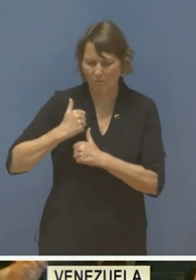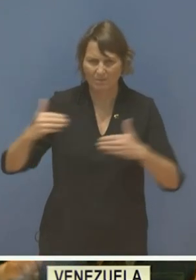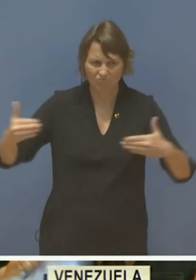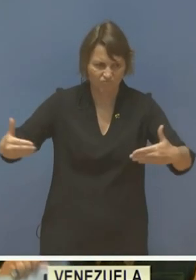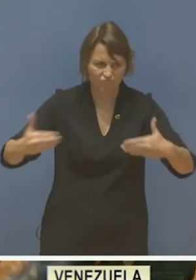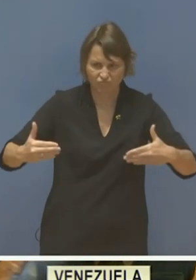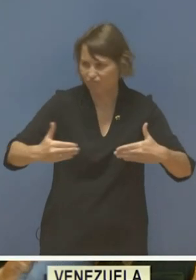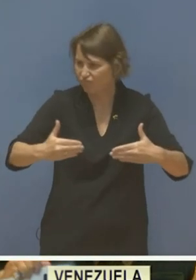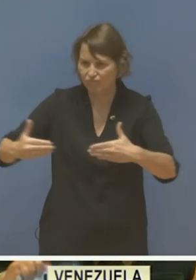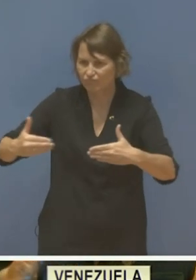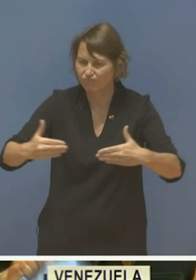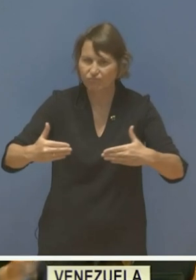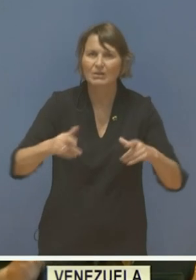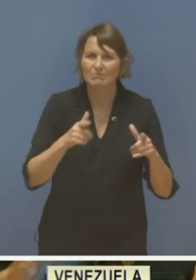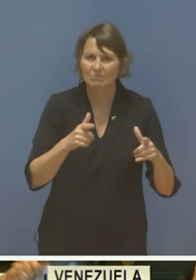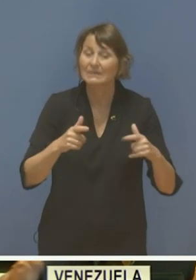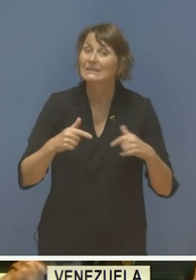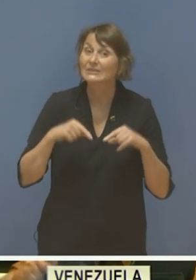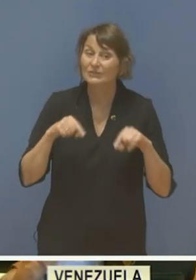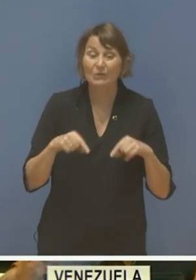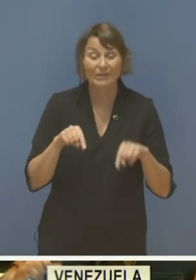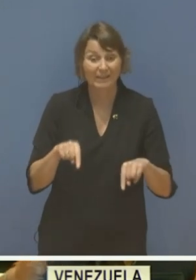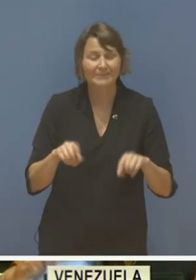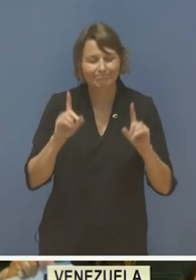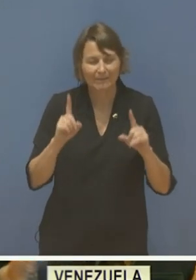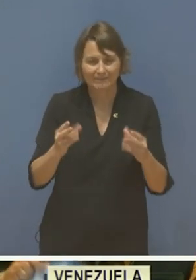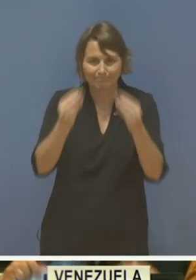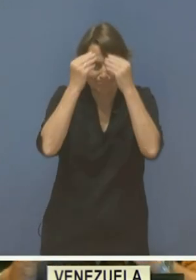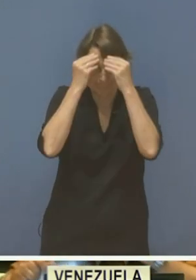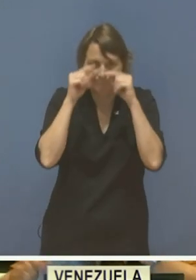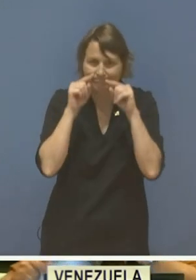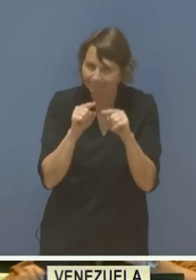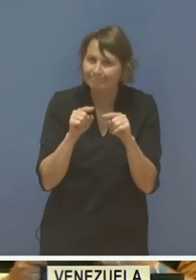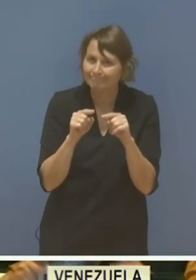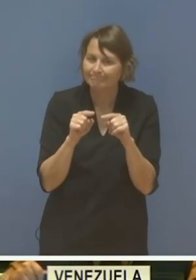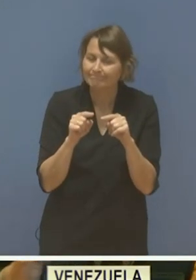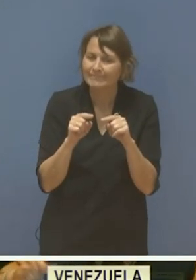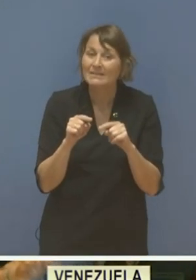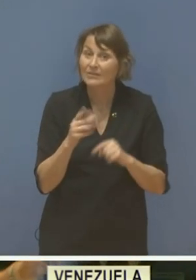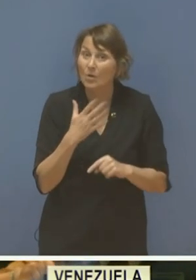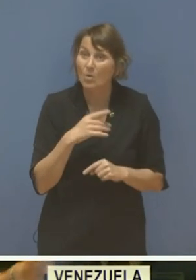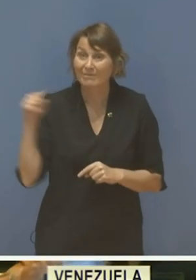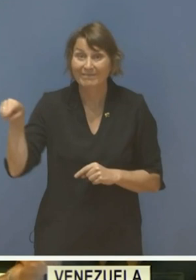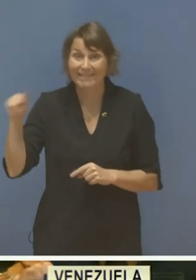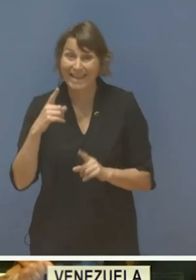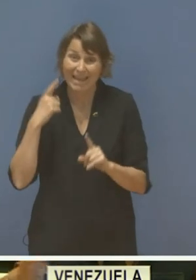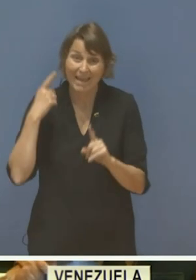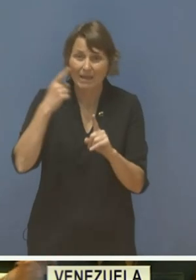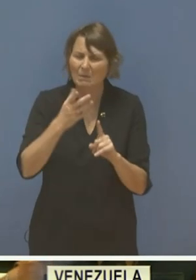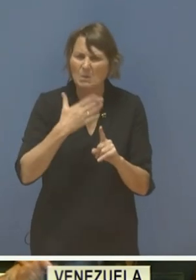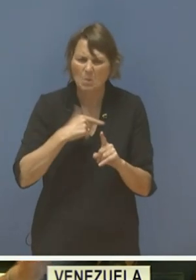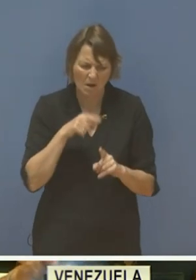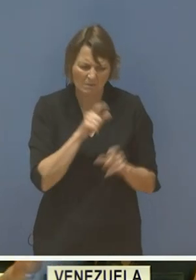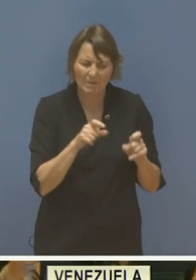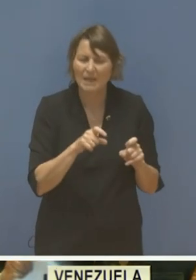issue of indigenous languages in our context cannot be understood without taking into account the fact that extermination is one of the consequences of